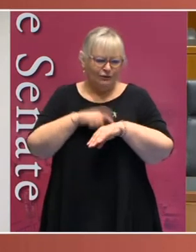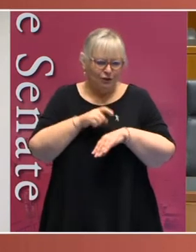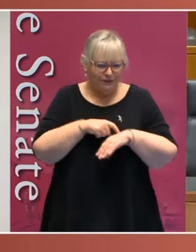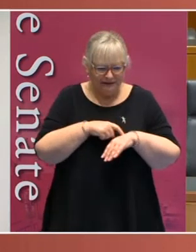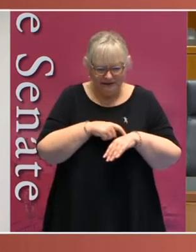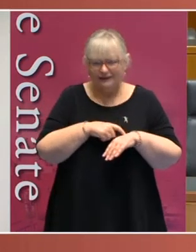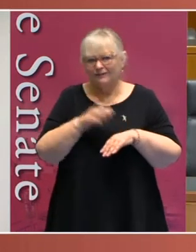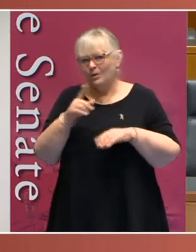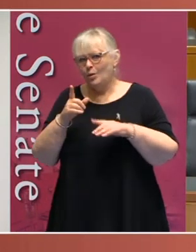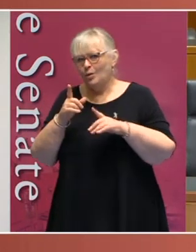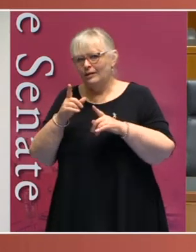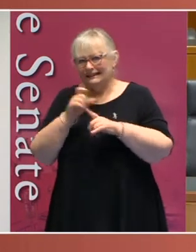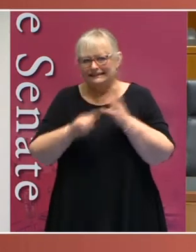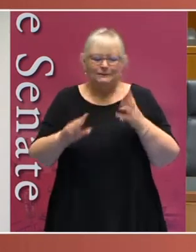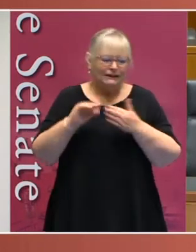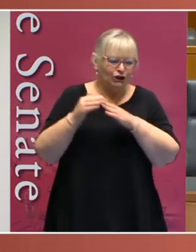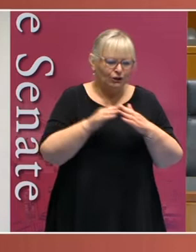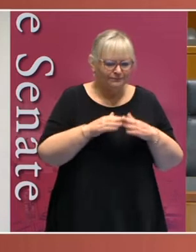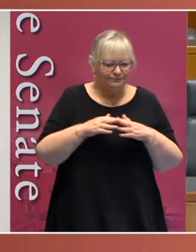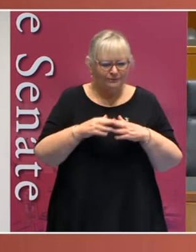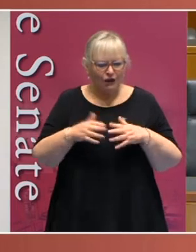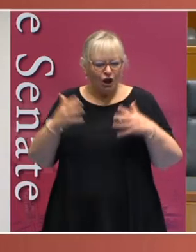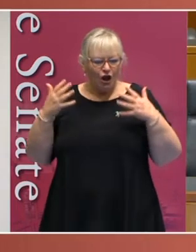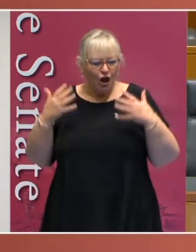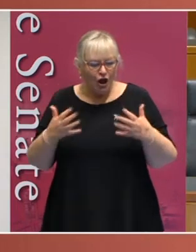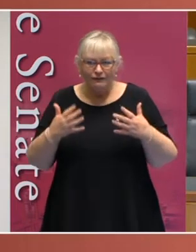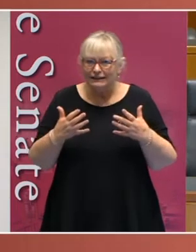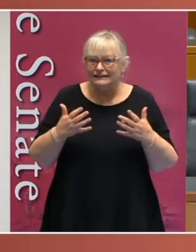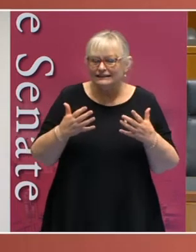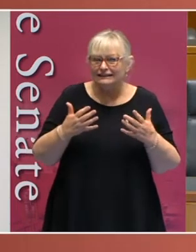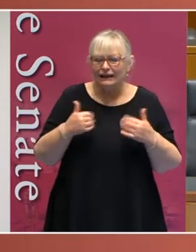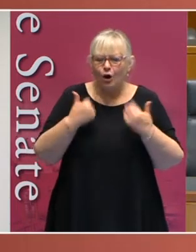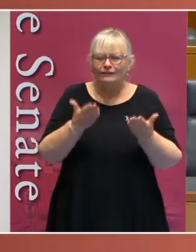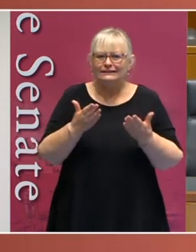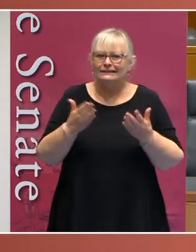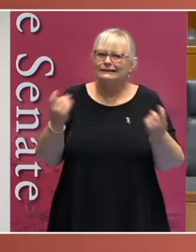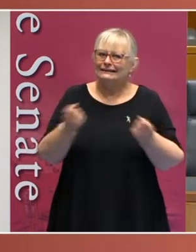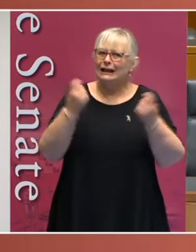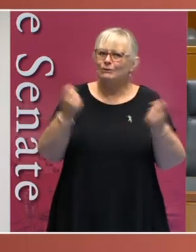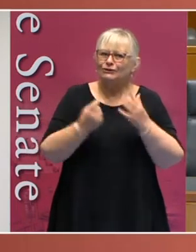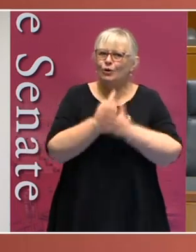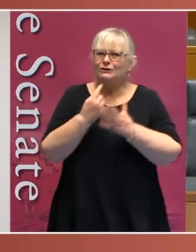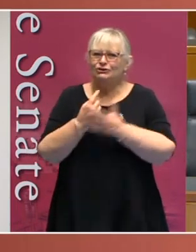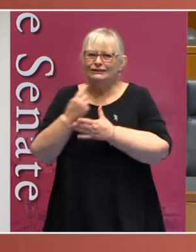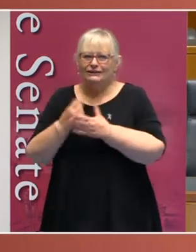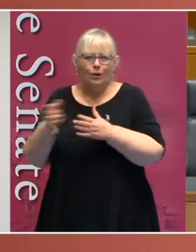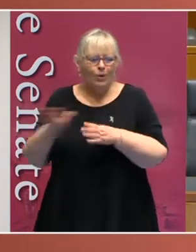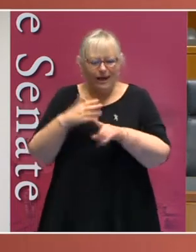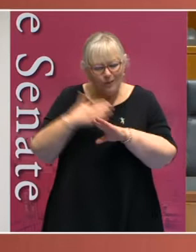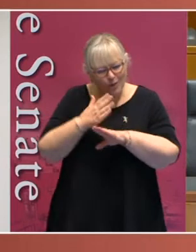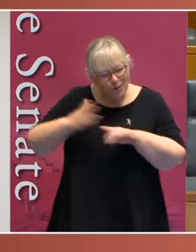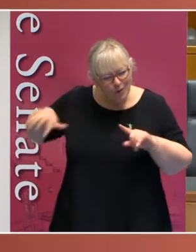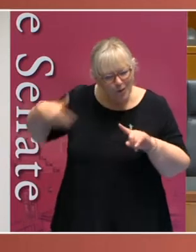disability community. It offers us the opportunity both to celebrate the work that we have done together, the